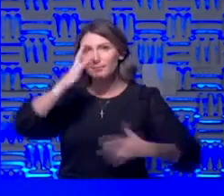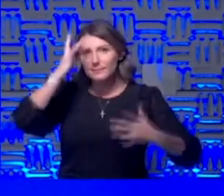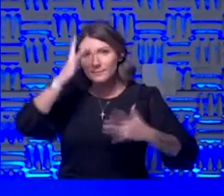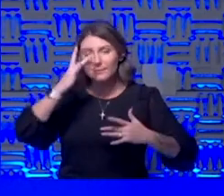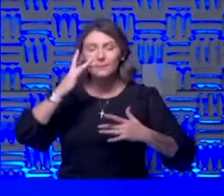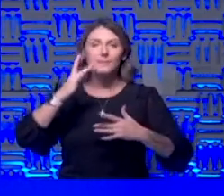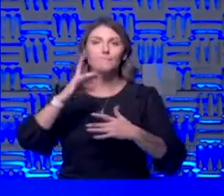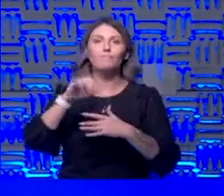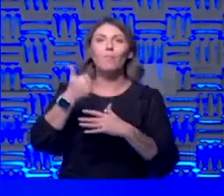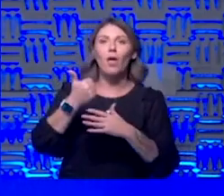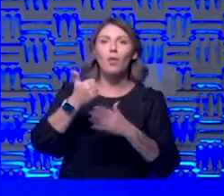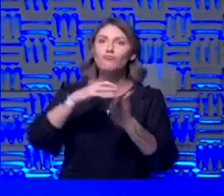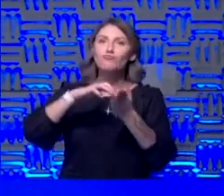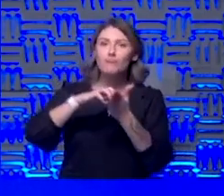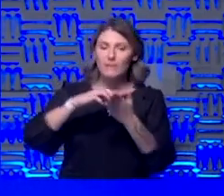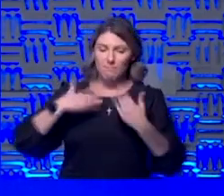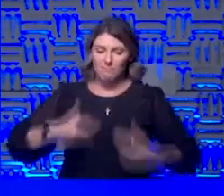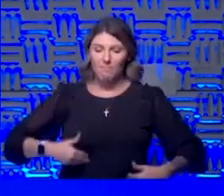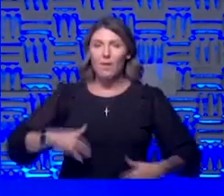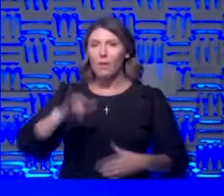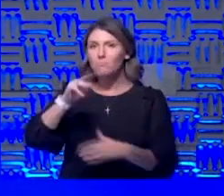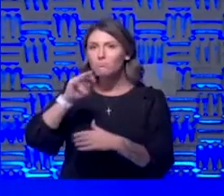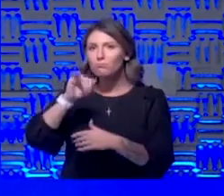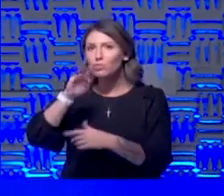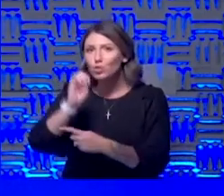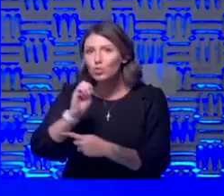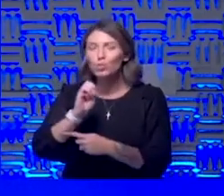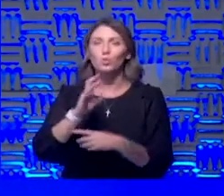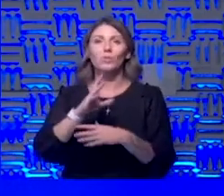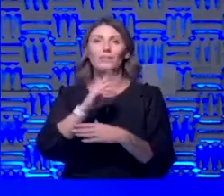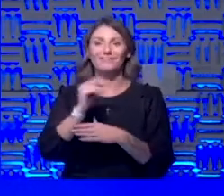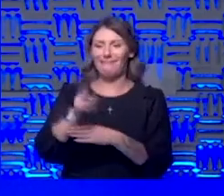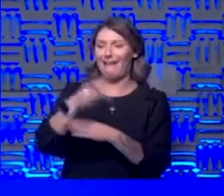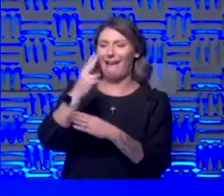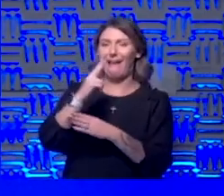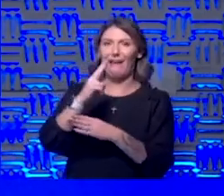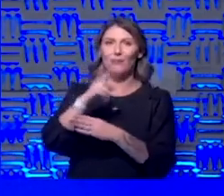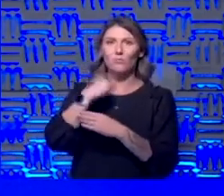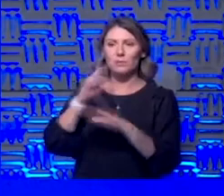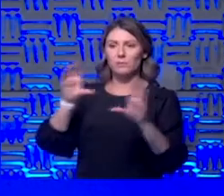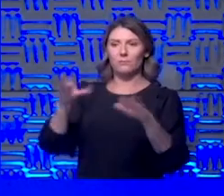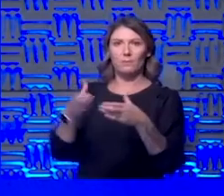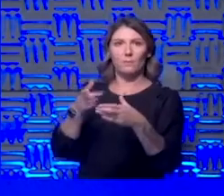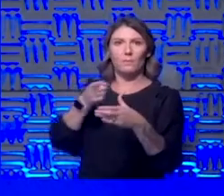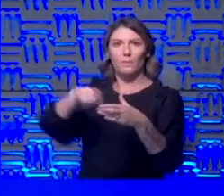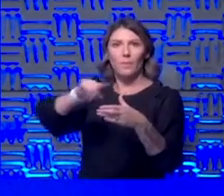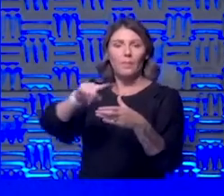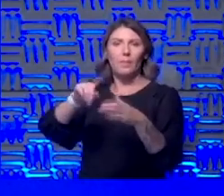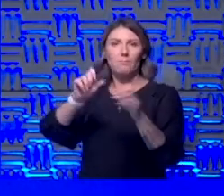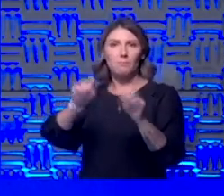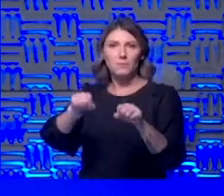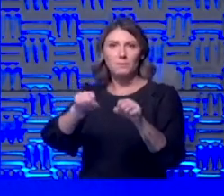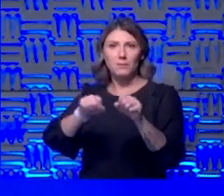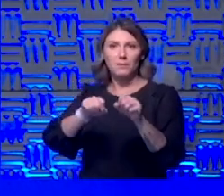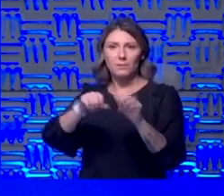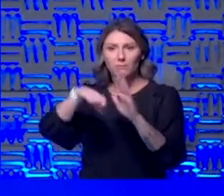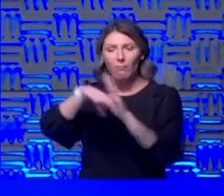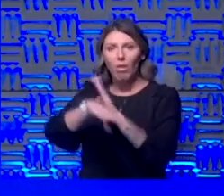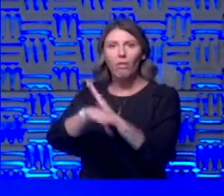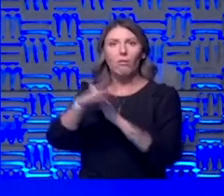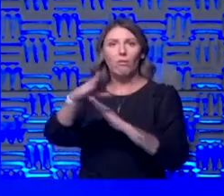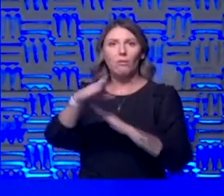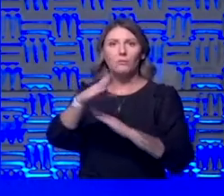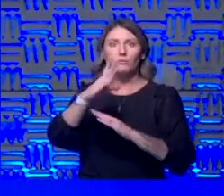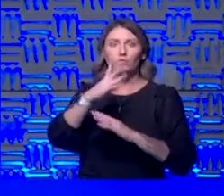immunocompromising conditions so that puts you in a higher risk category for having the propensity to progress to critical